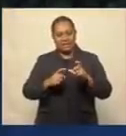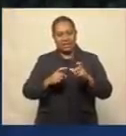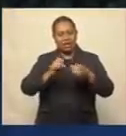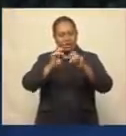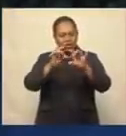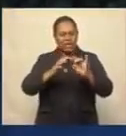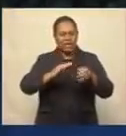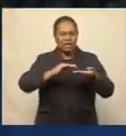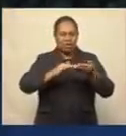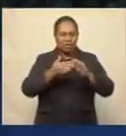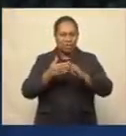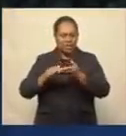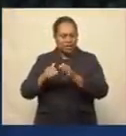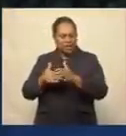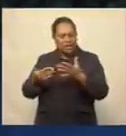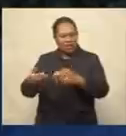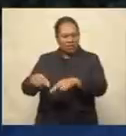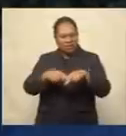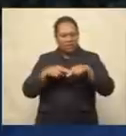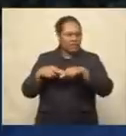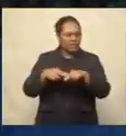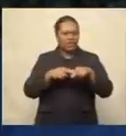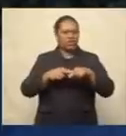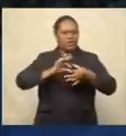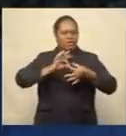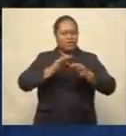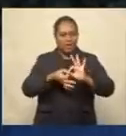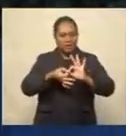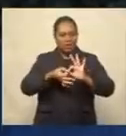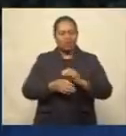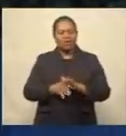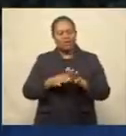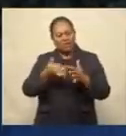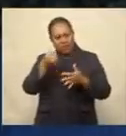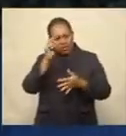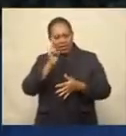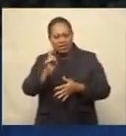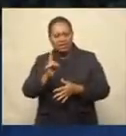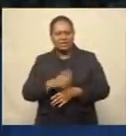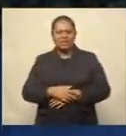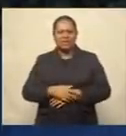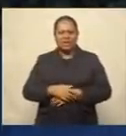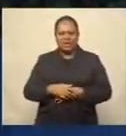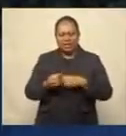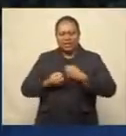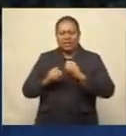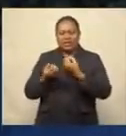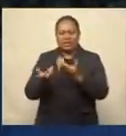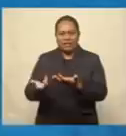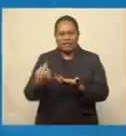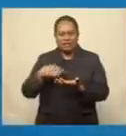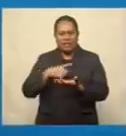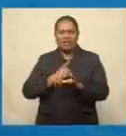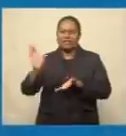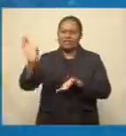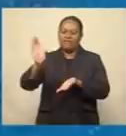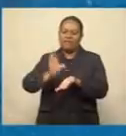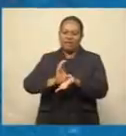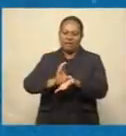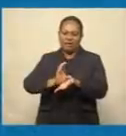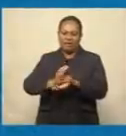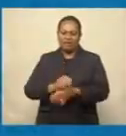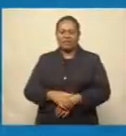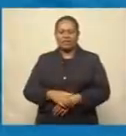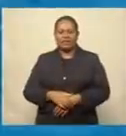working with Team Fiji Fessenok, they were able to grant us a funding which